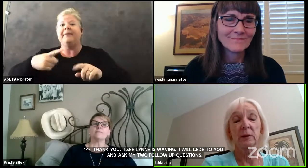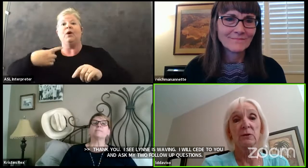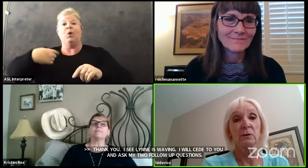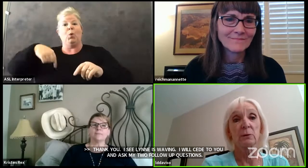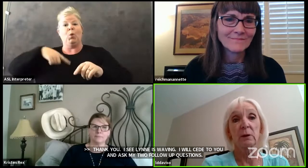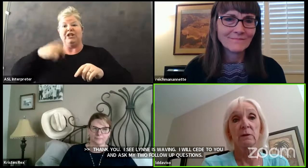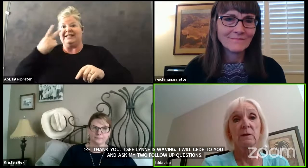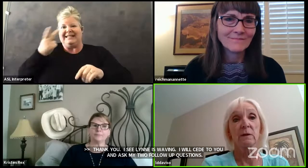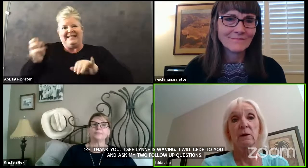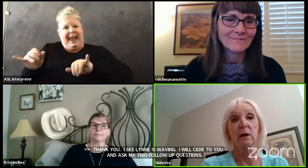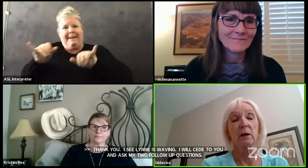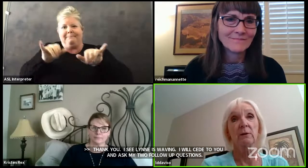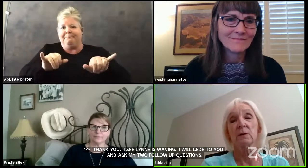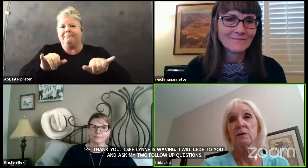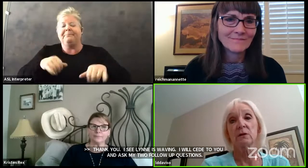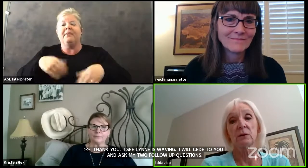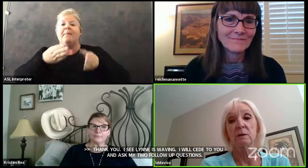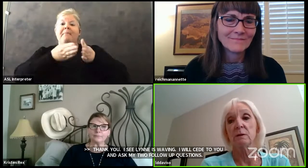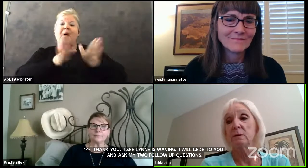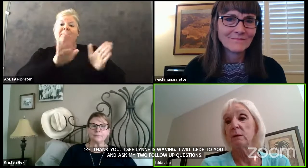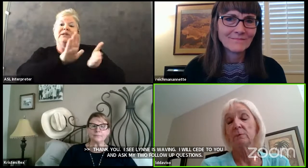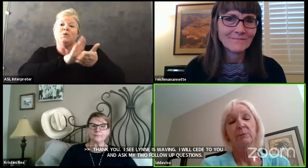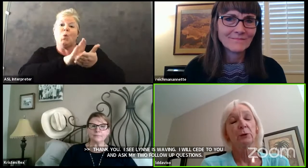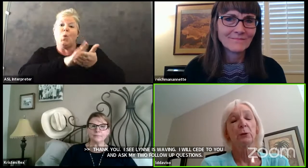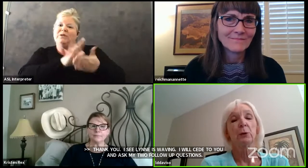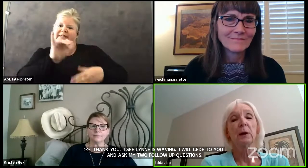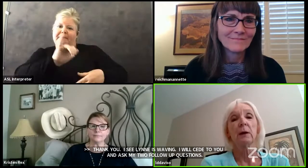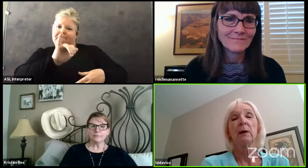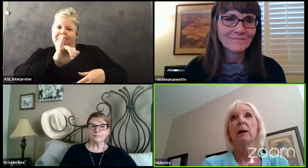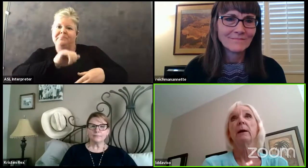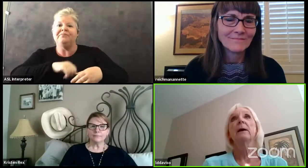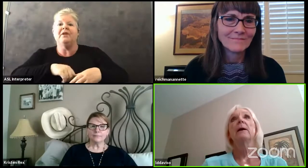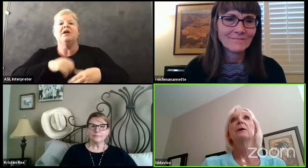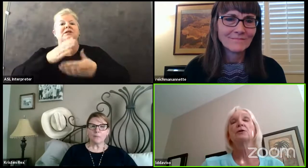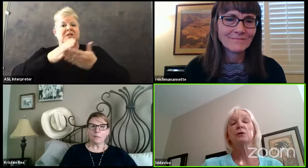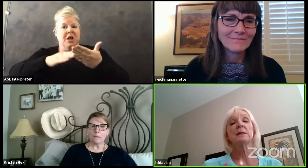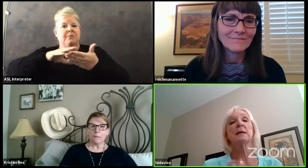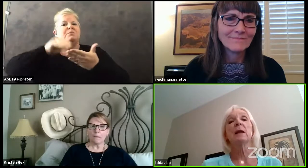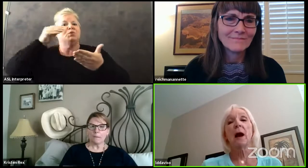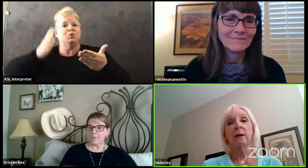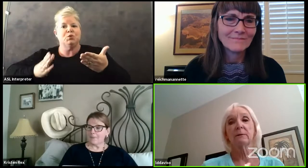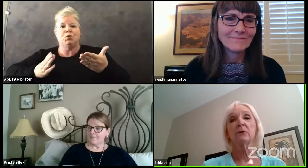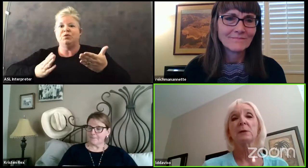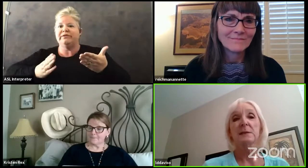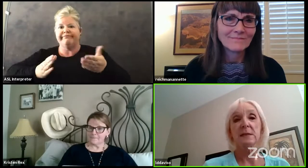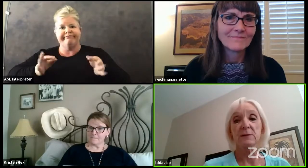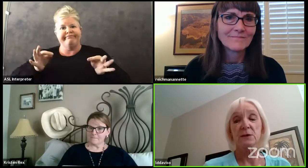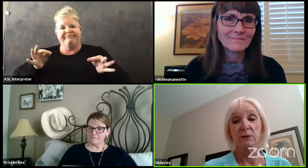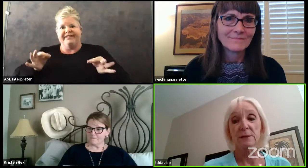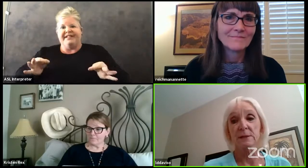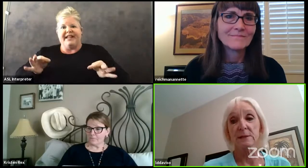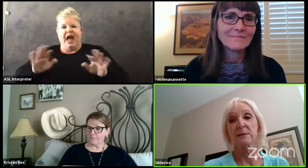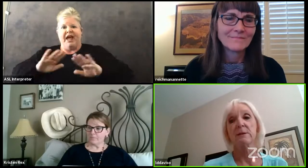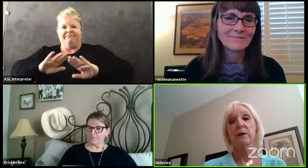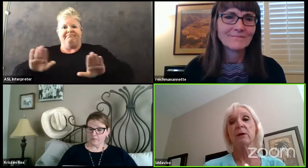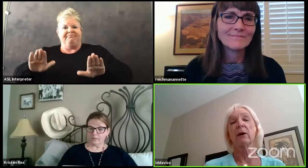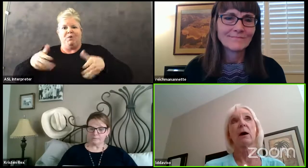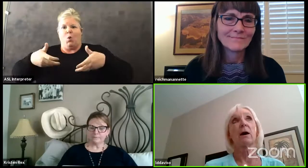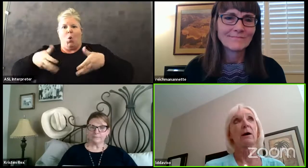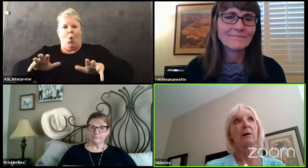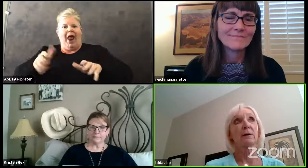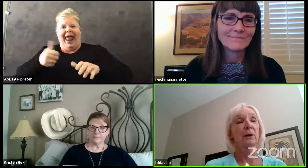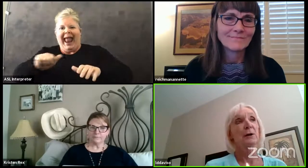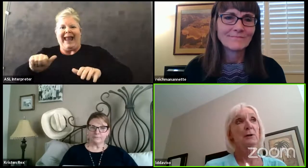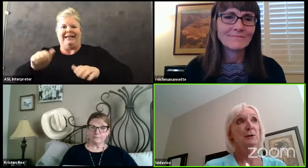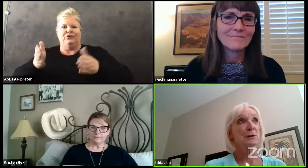in the public schools. There are students who are choosing not to receive services. There